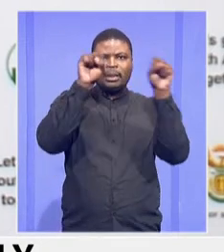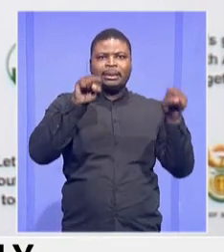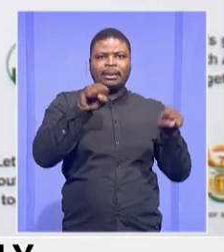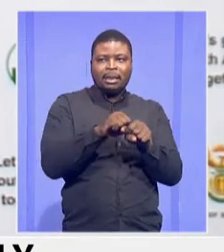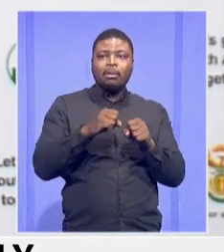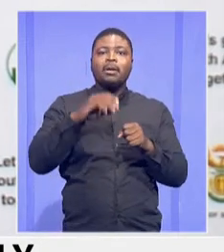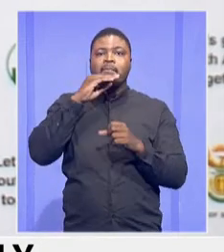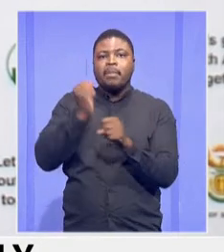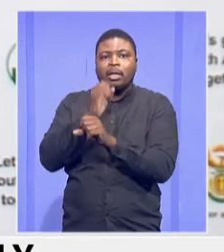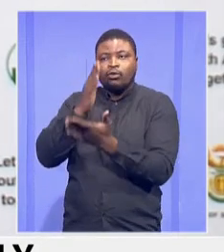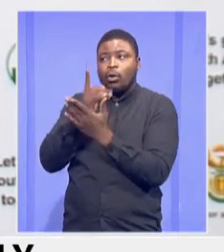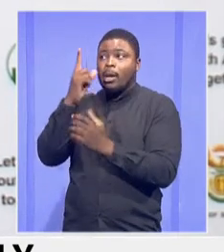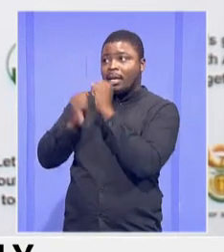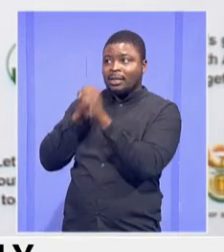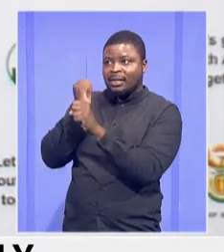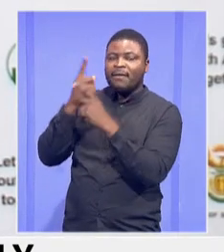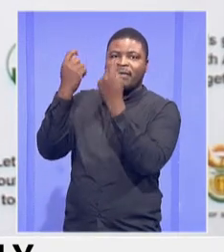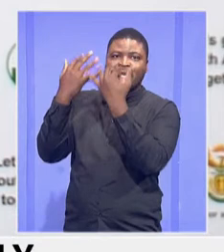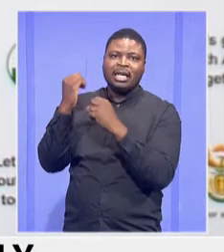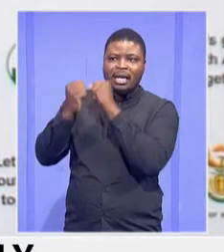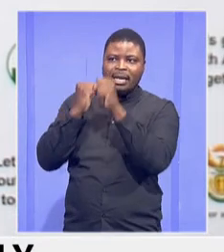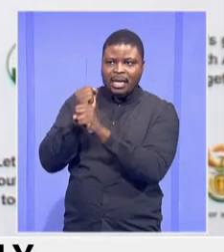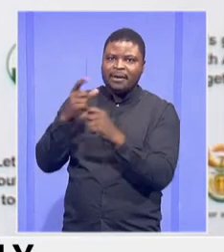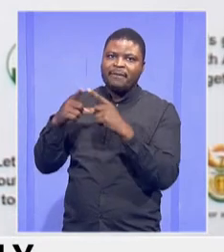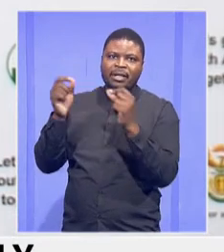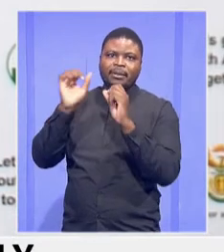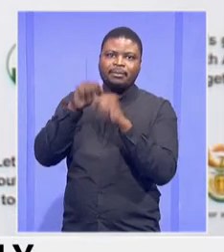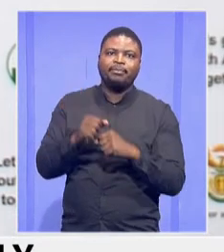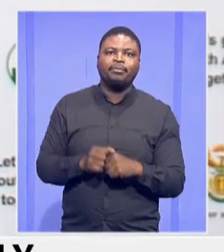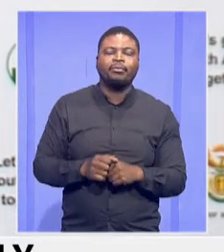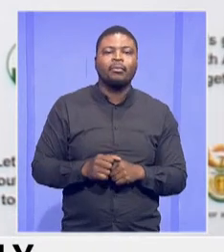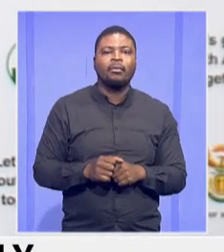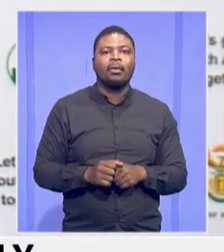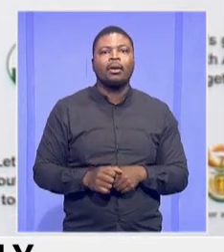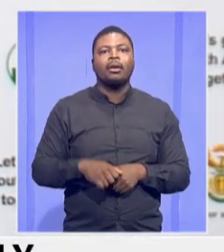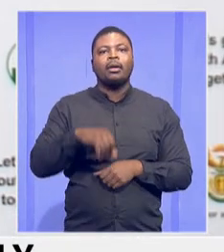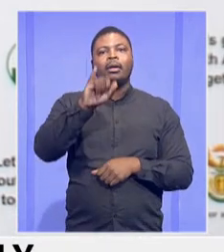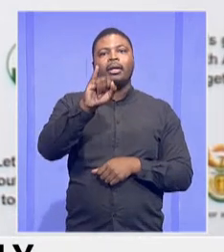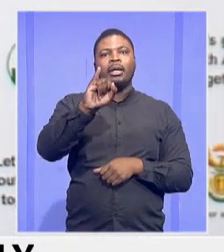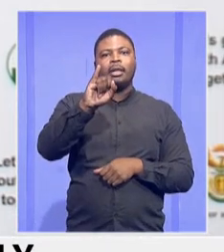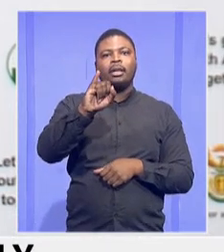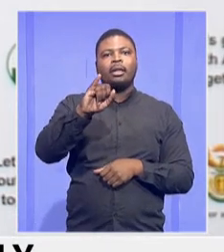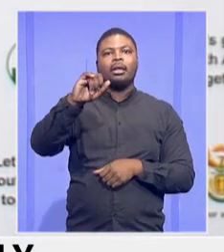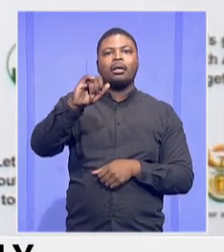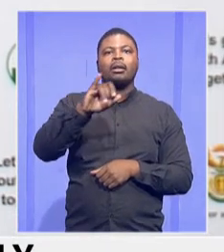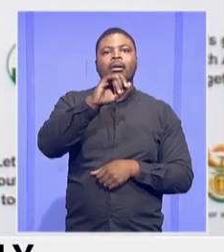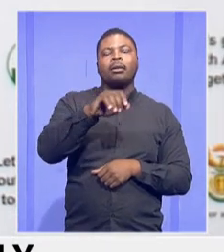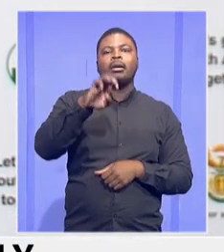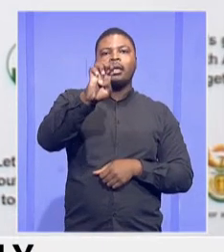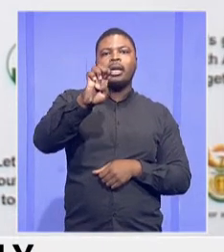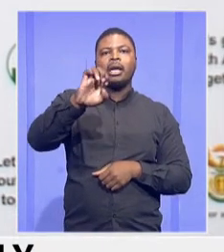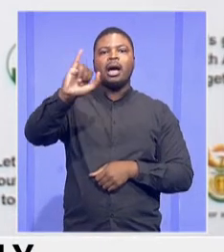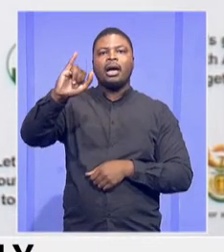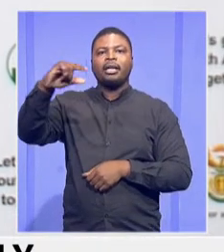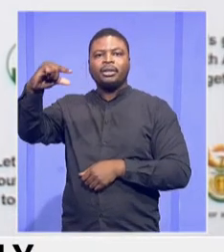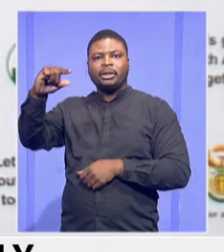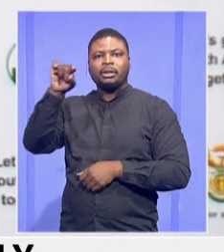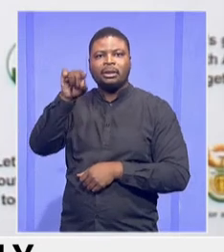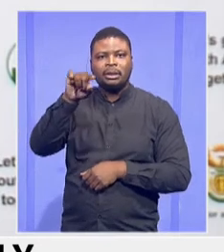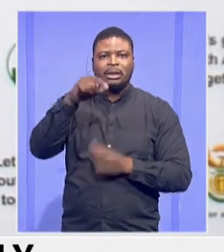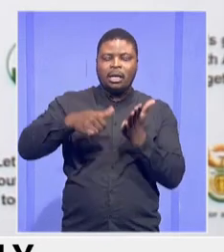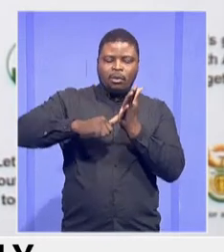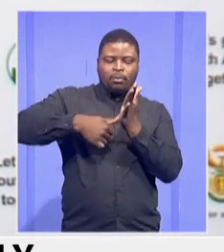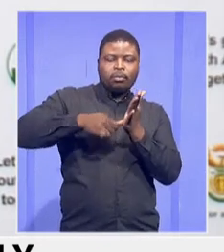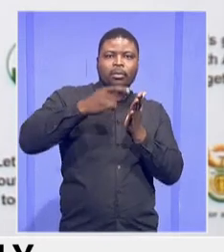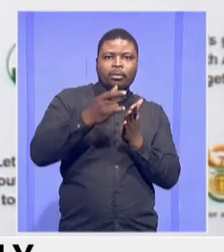Okay, this I've explained. This is EIG. You can see that with education infrastructure grant, we are at